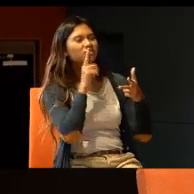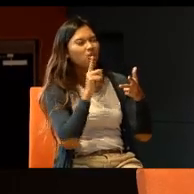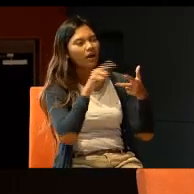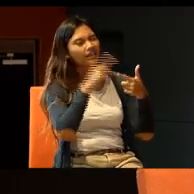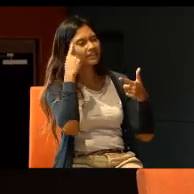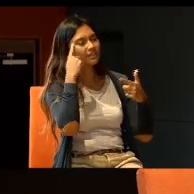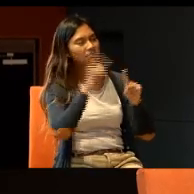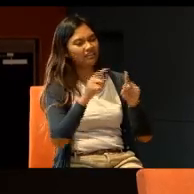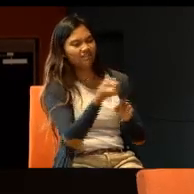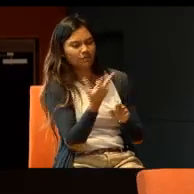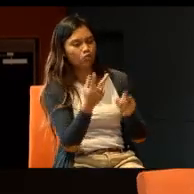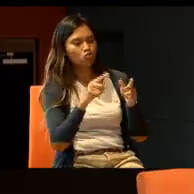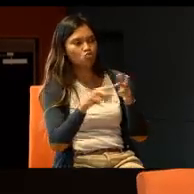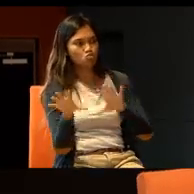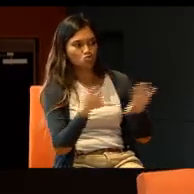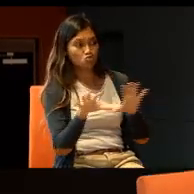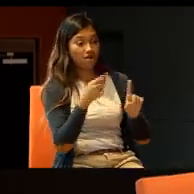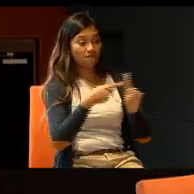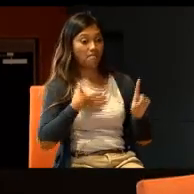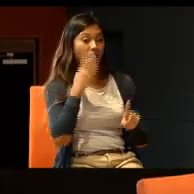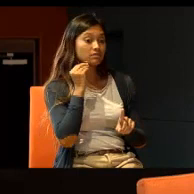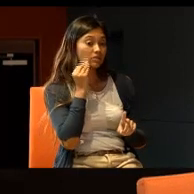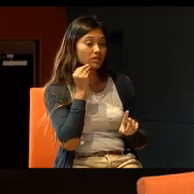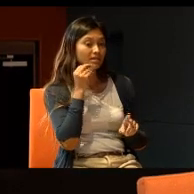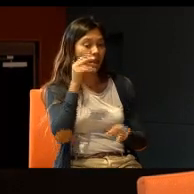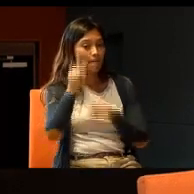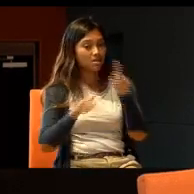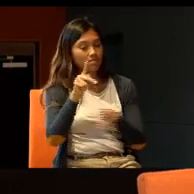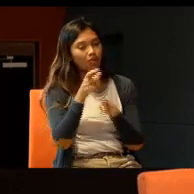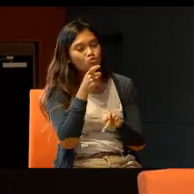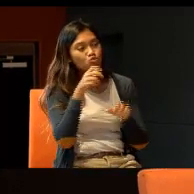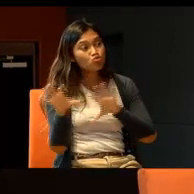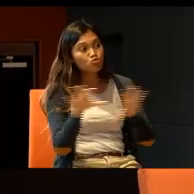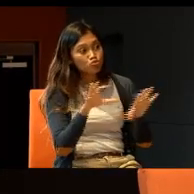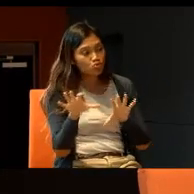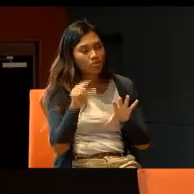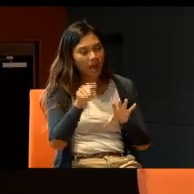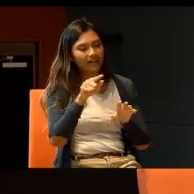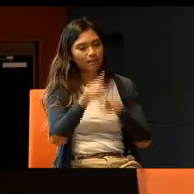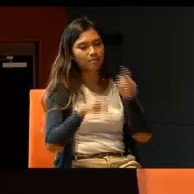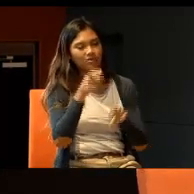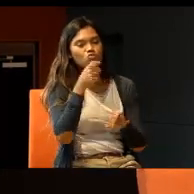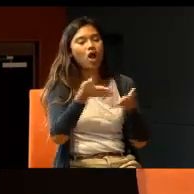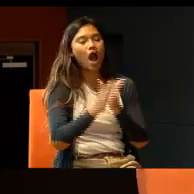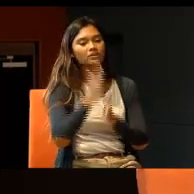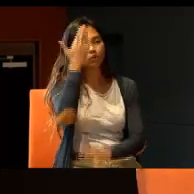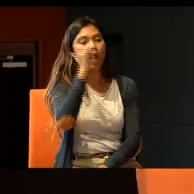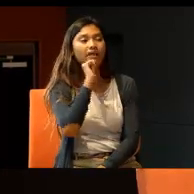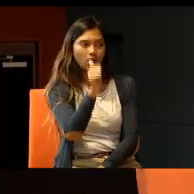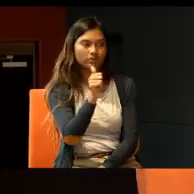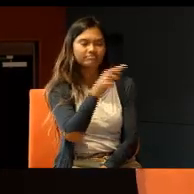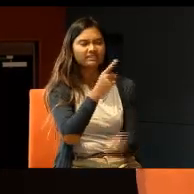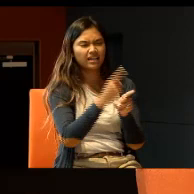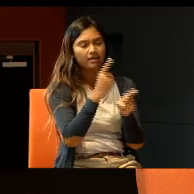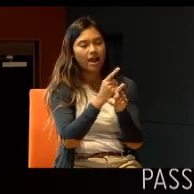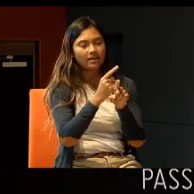And those, from my experience, those who actually do it, are those who ask the why not question. And so, you are right, the why not question,